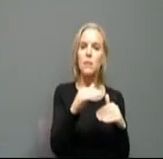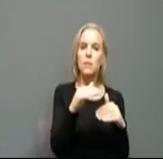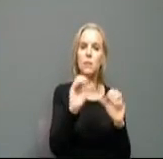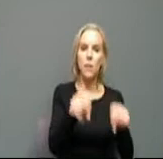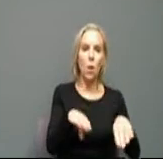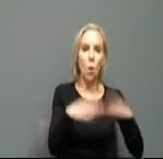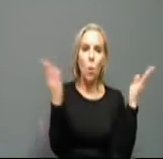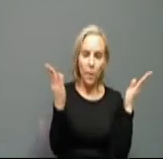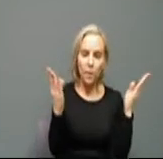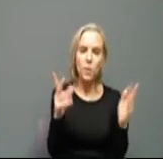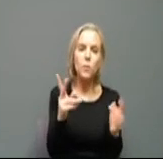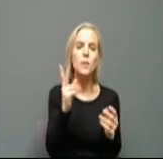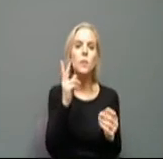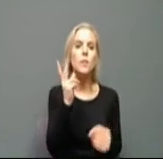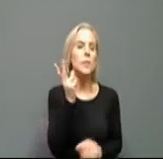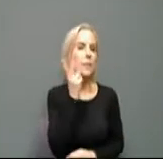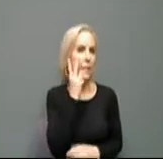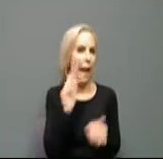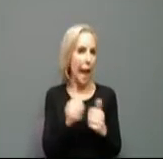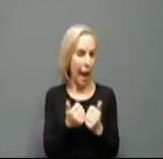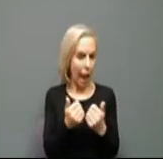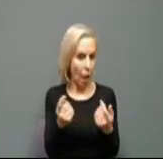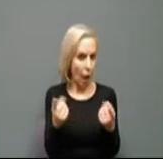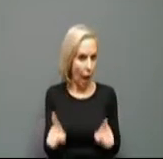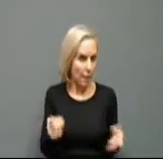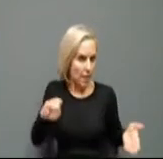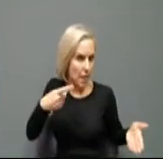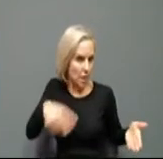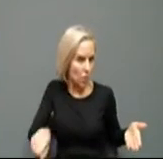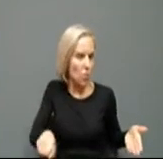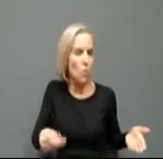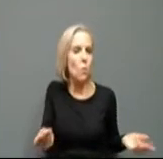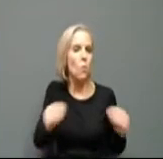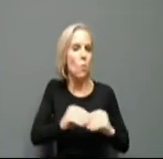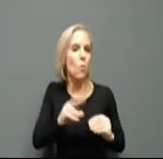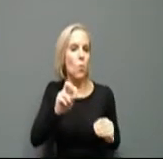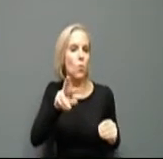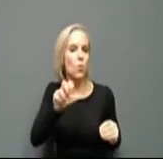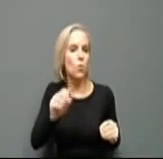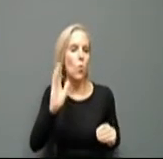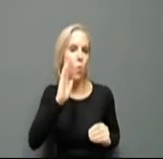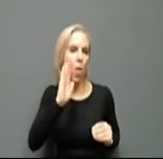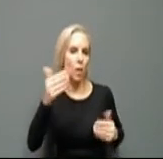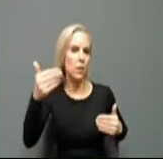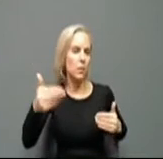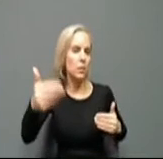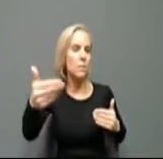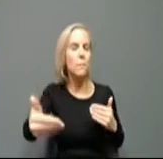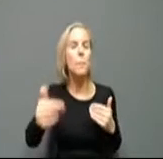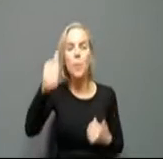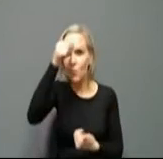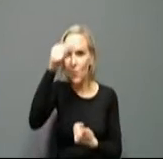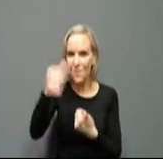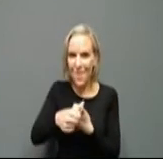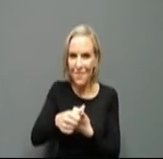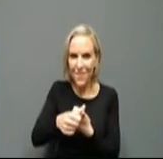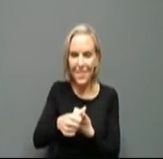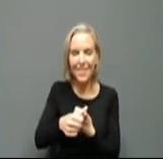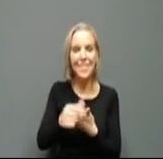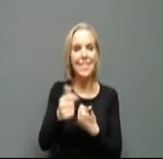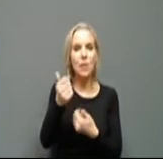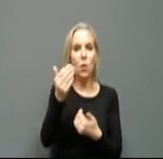how it comes out next week, but we will have more news for you. Then remember this is when just about everybody